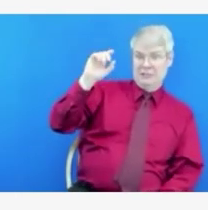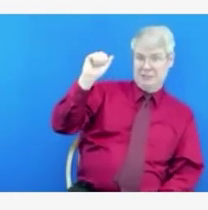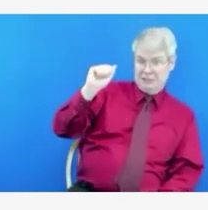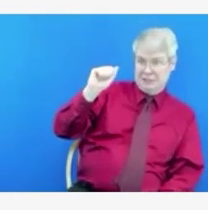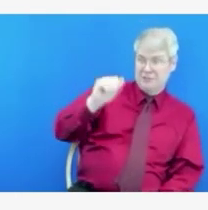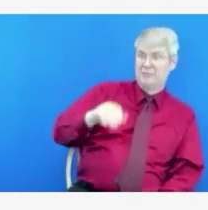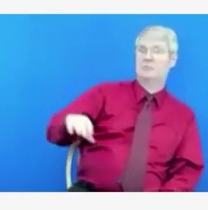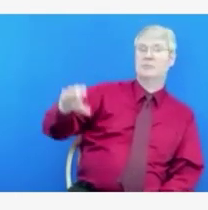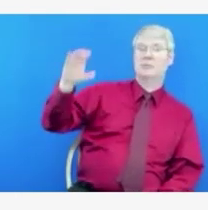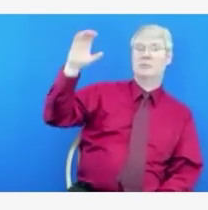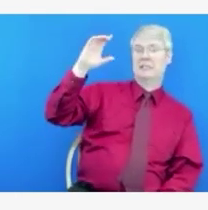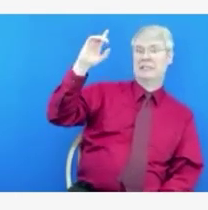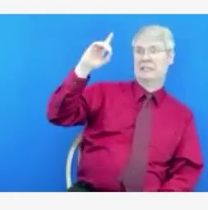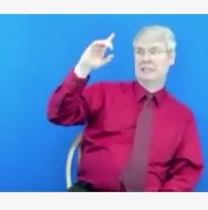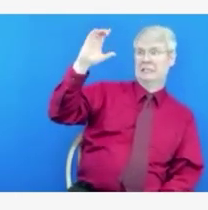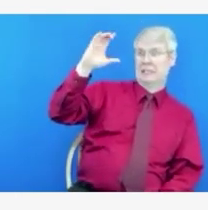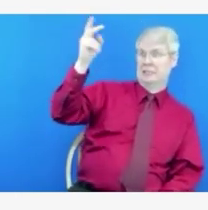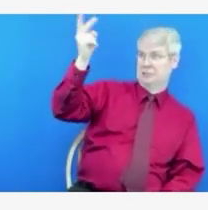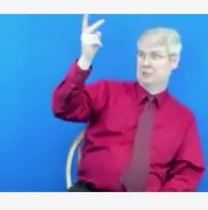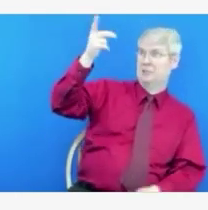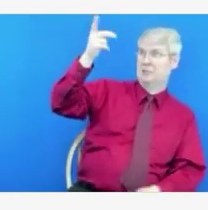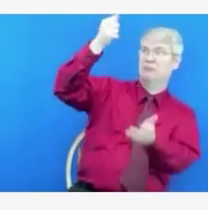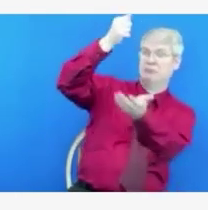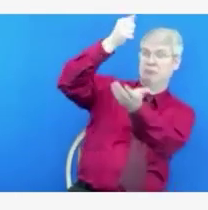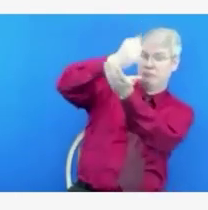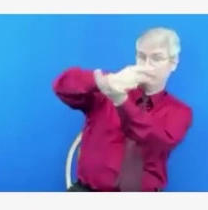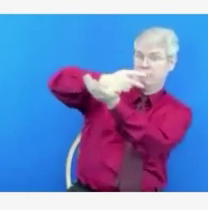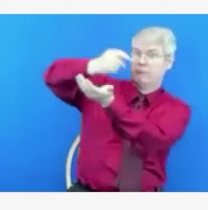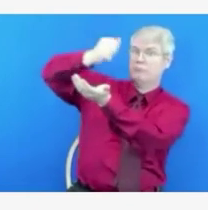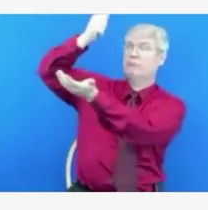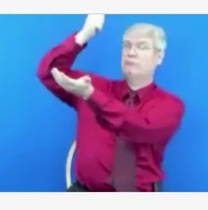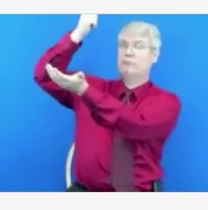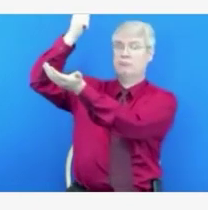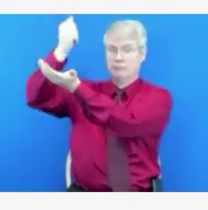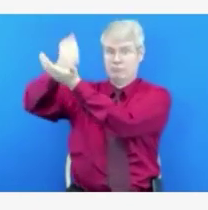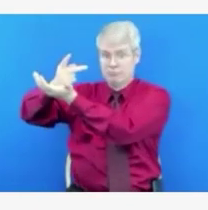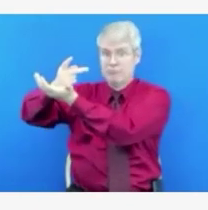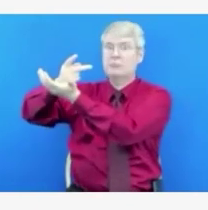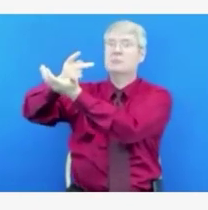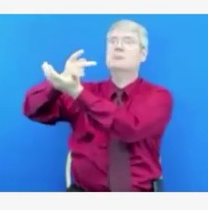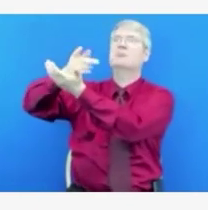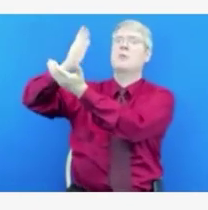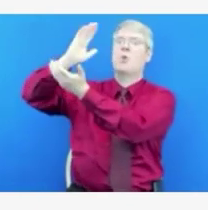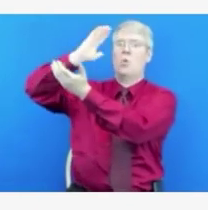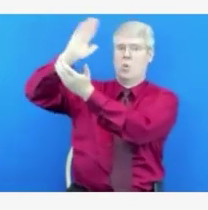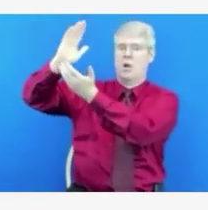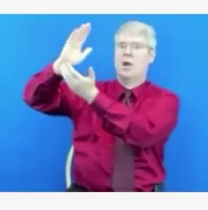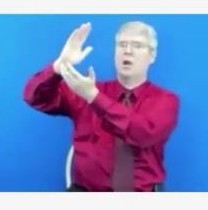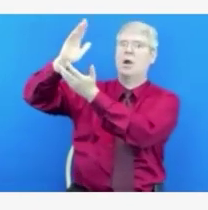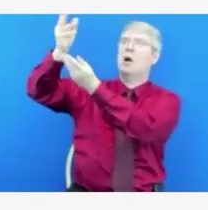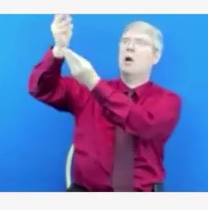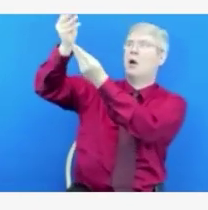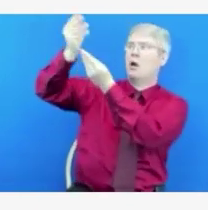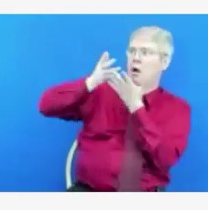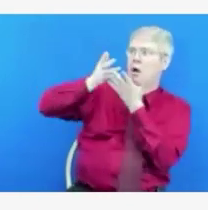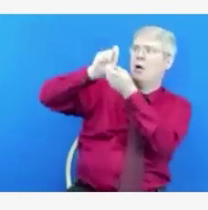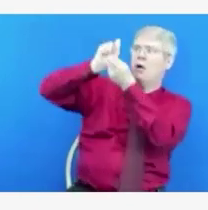say that the benefit outweighs the risks, that it is a safe and effective vaccine, if that's what the data is telling us.